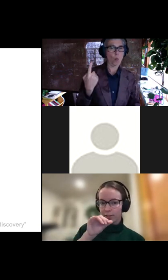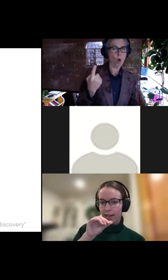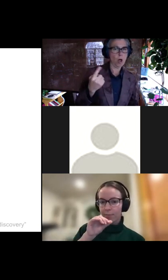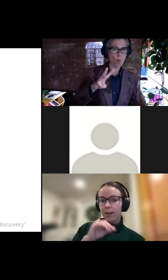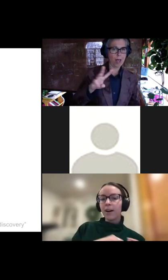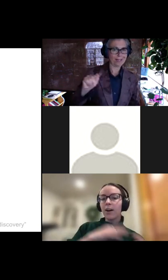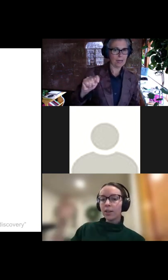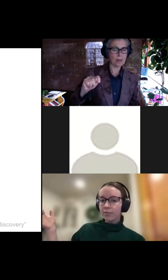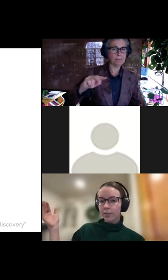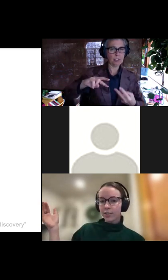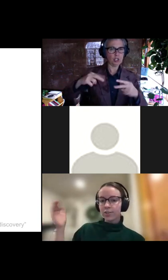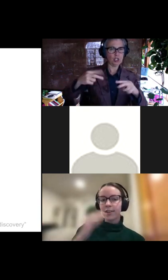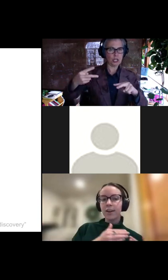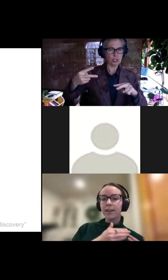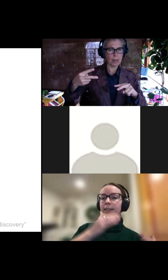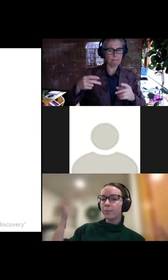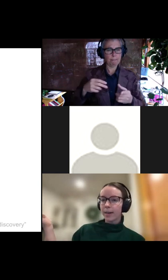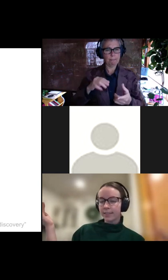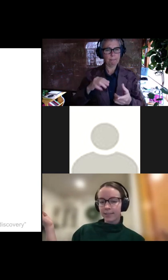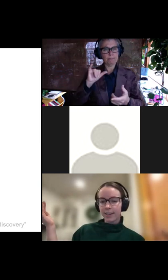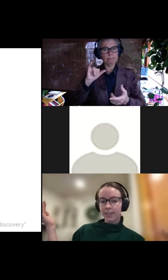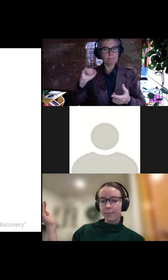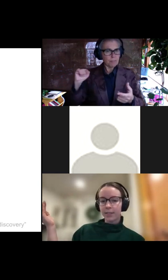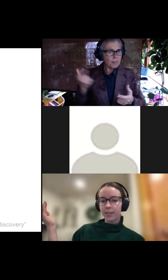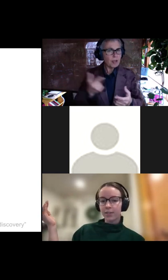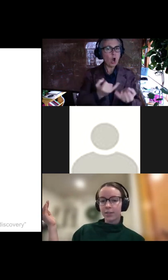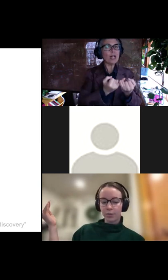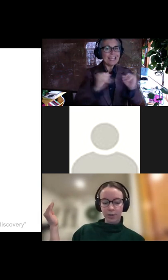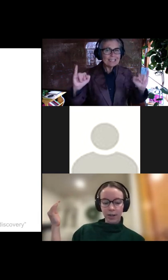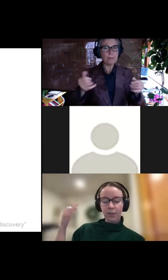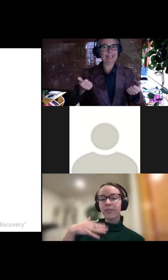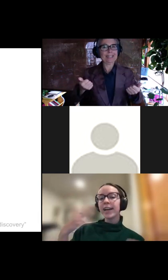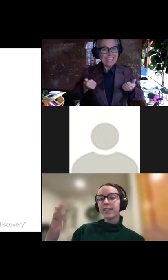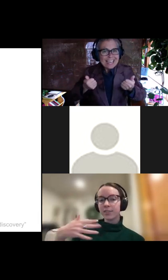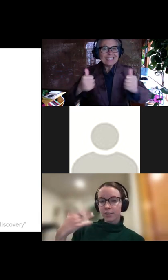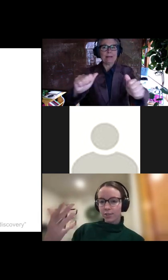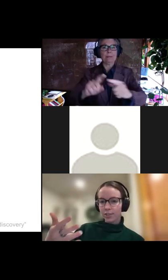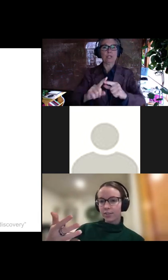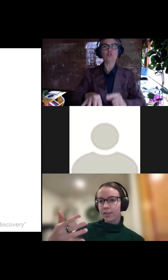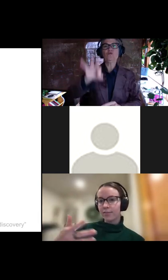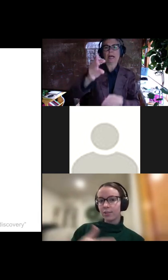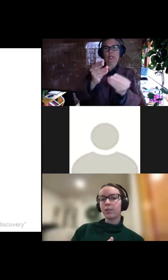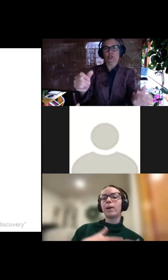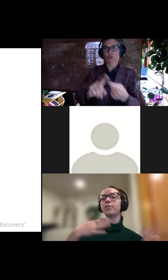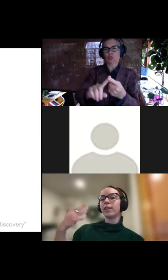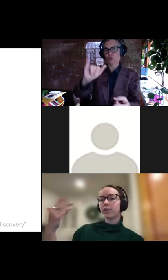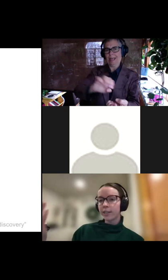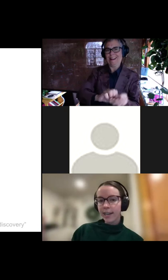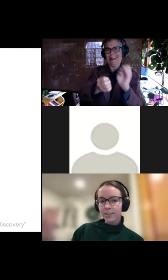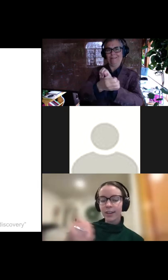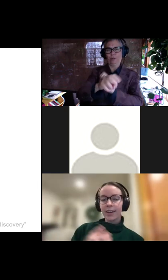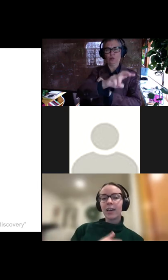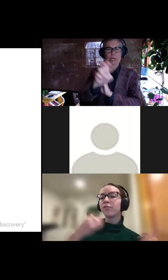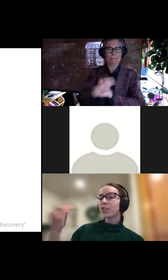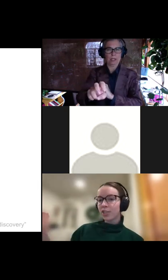type genotype, all of which are independently attempting to find a solution to this evolution puzzle and